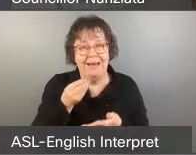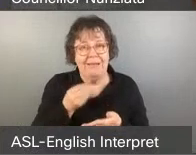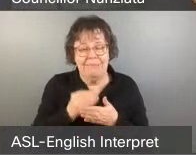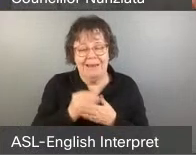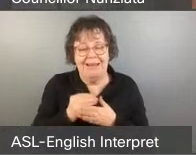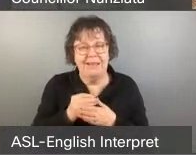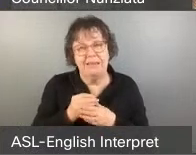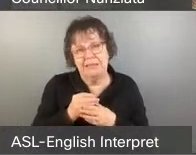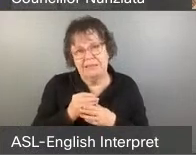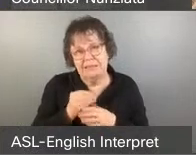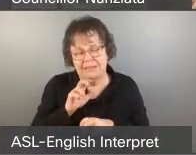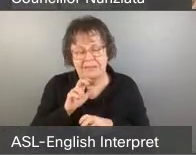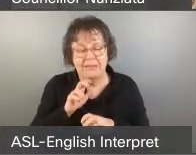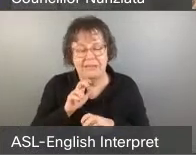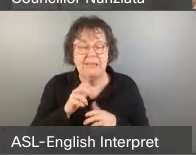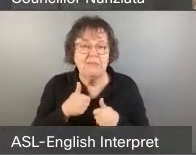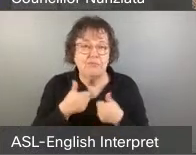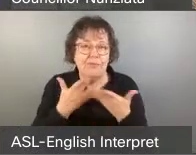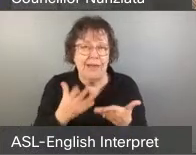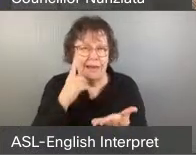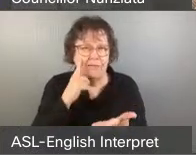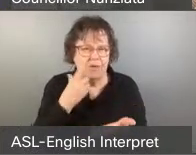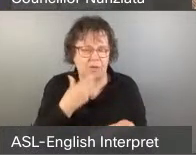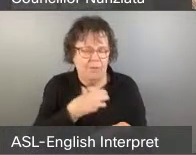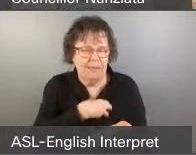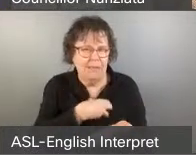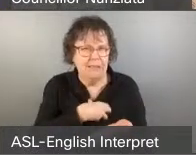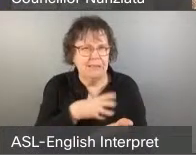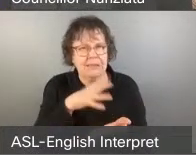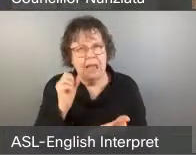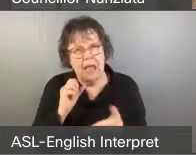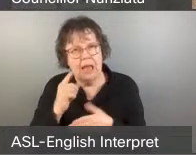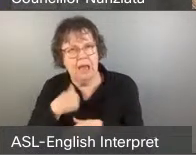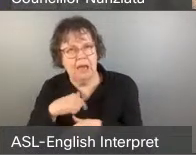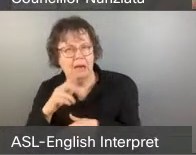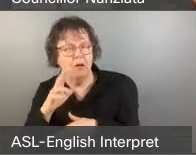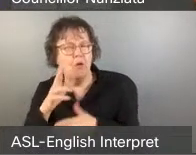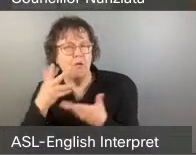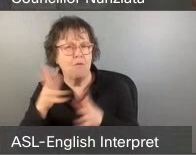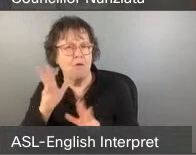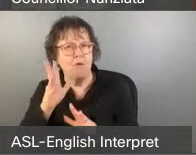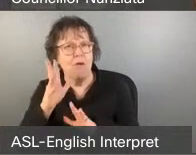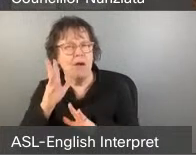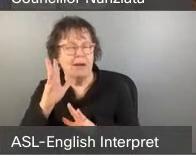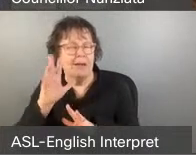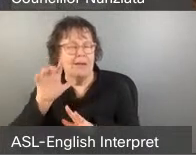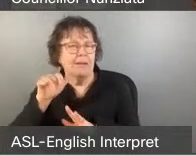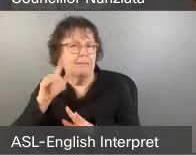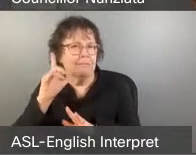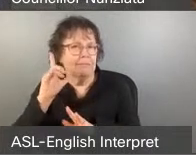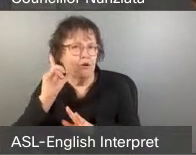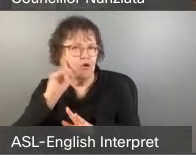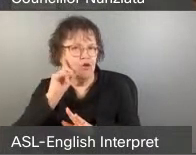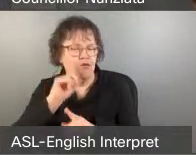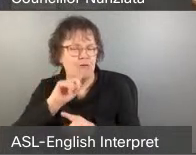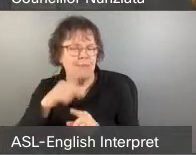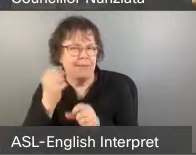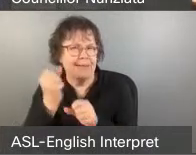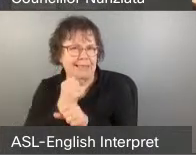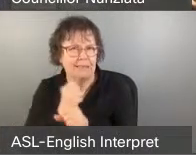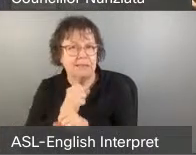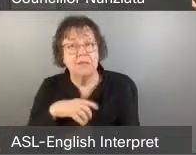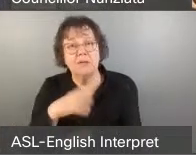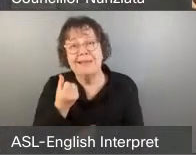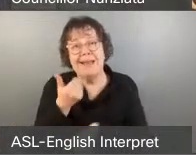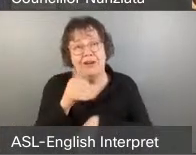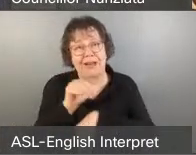beyond the picture painted by statistics that we've heard. Uh, previously tonight. On Saturday night, I received a phone call from a